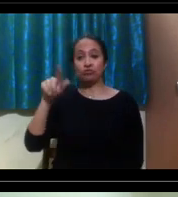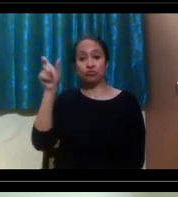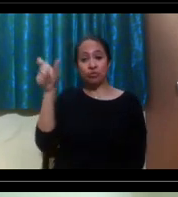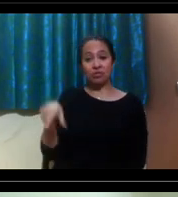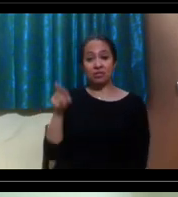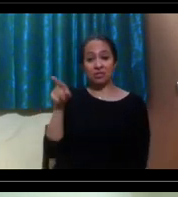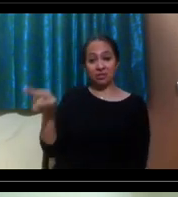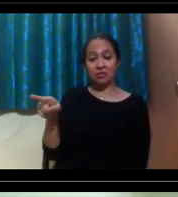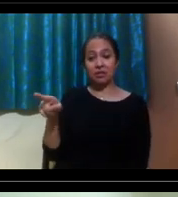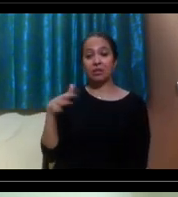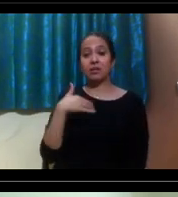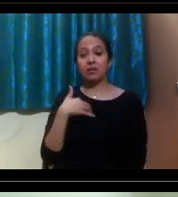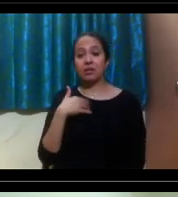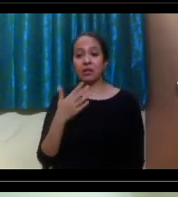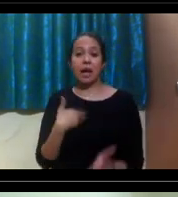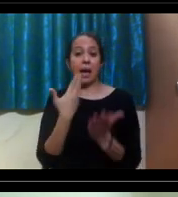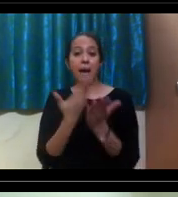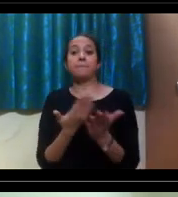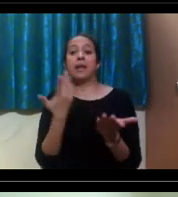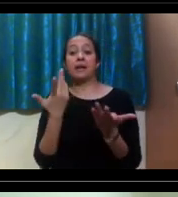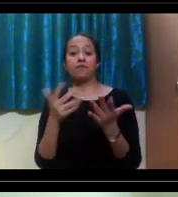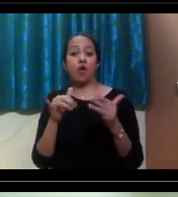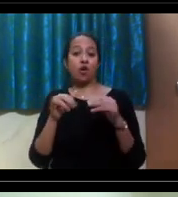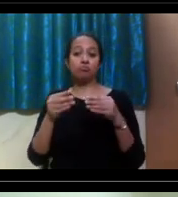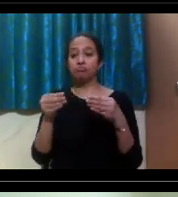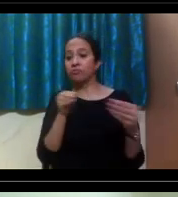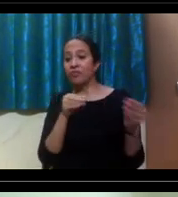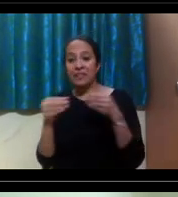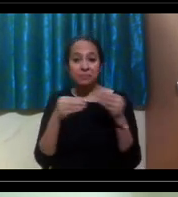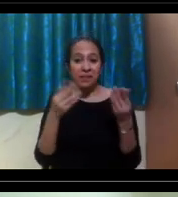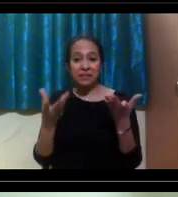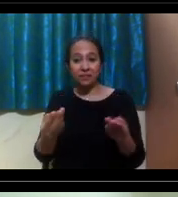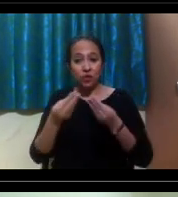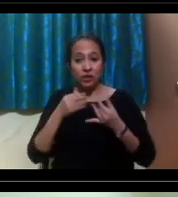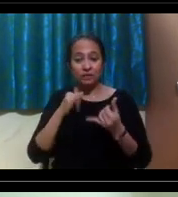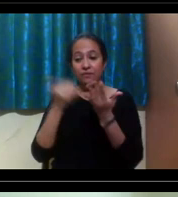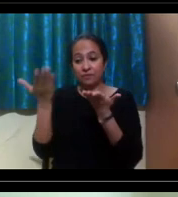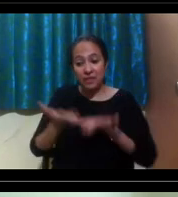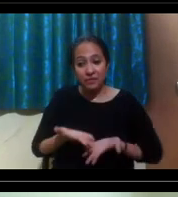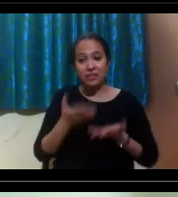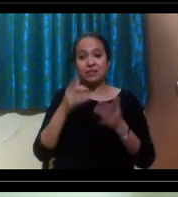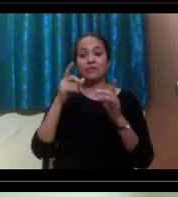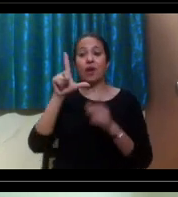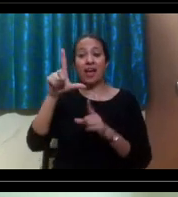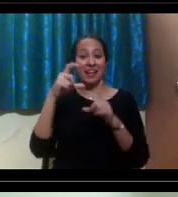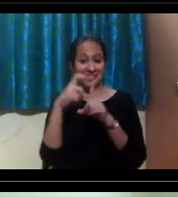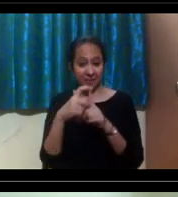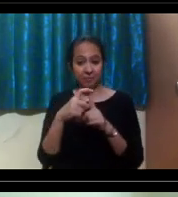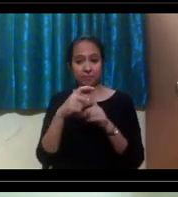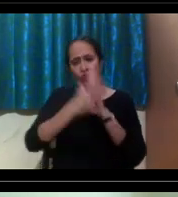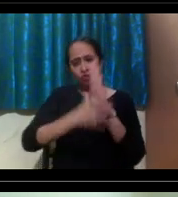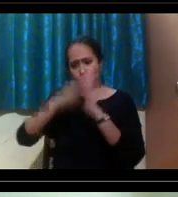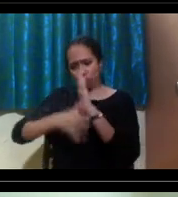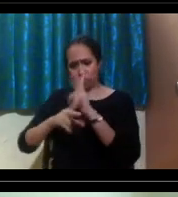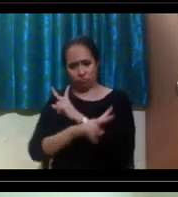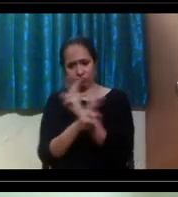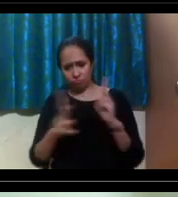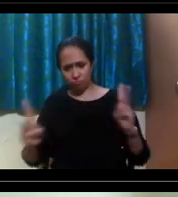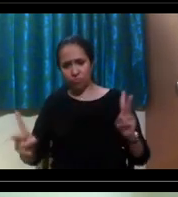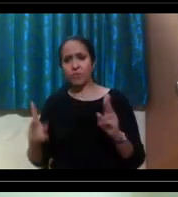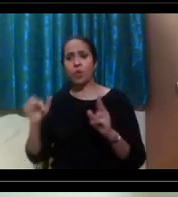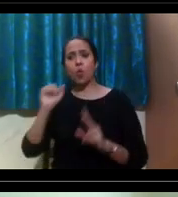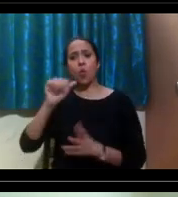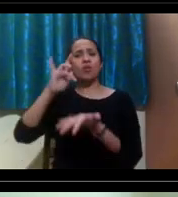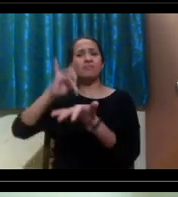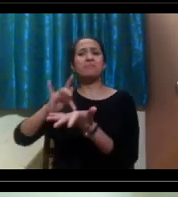who had to apply for testing accommodations, um, for a learning disability, and all the documentation that was done from his home country